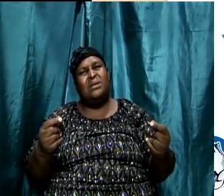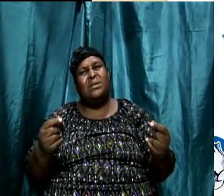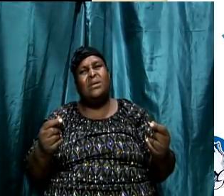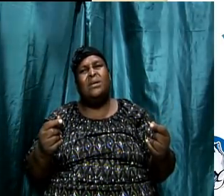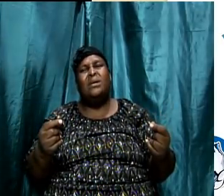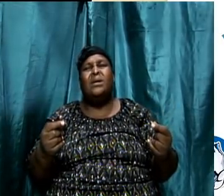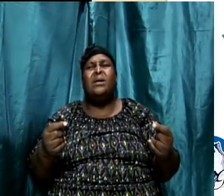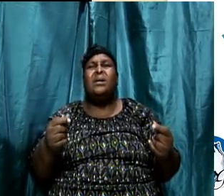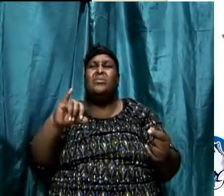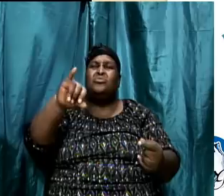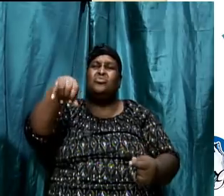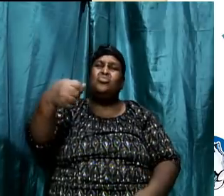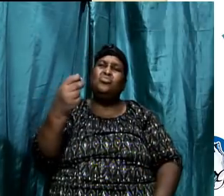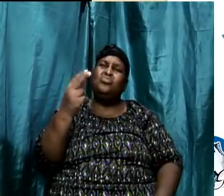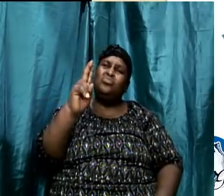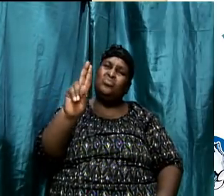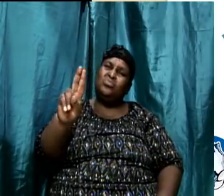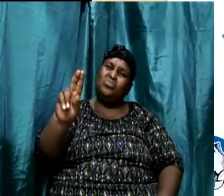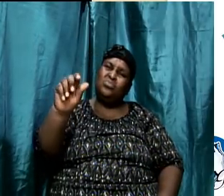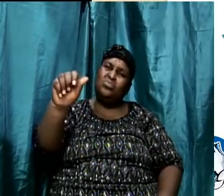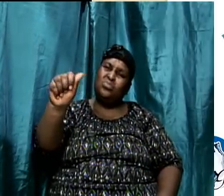Judas hanged himself.